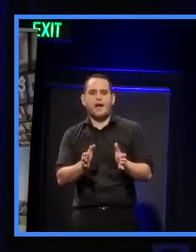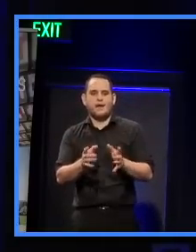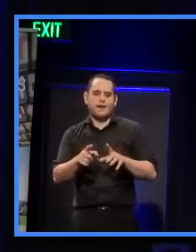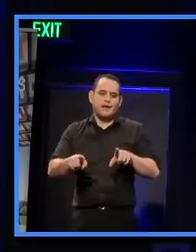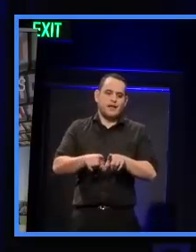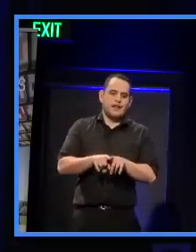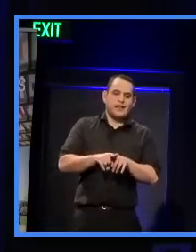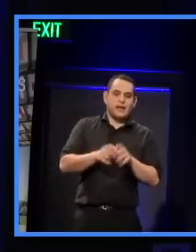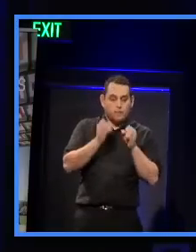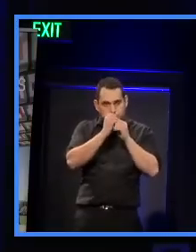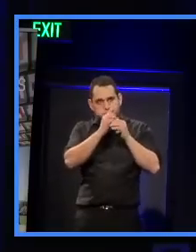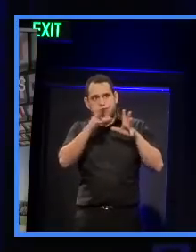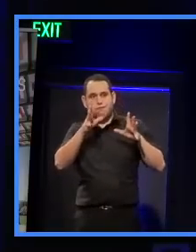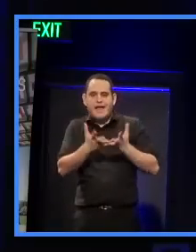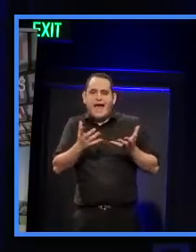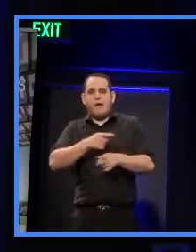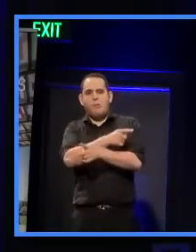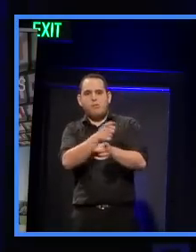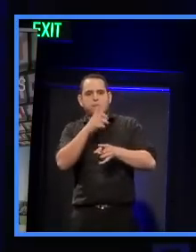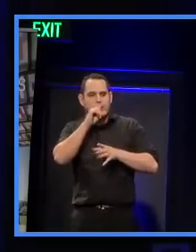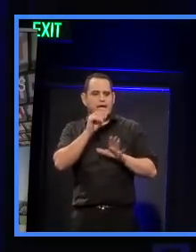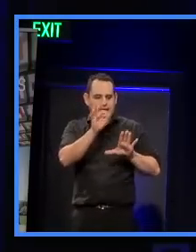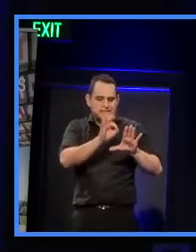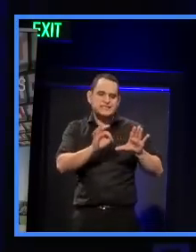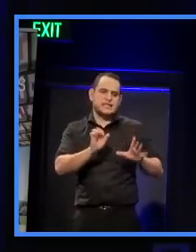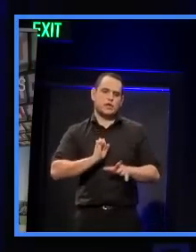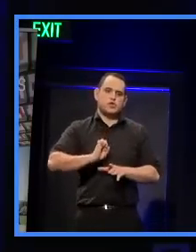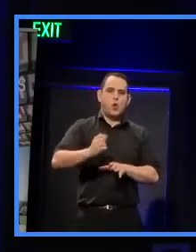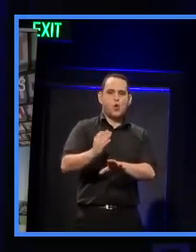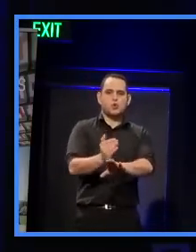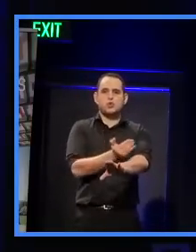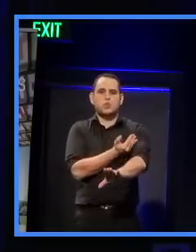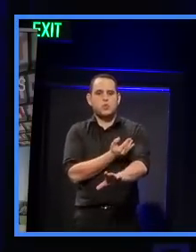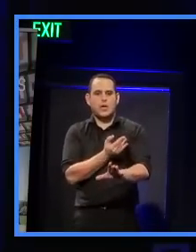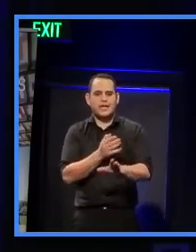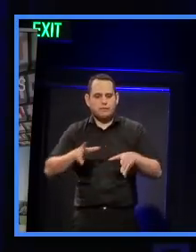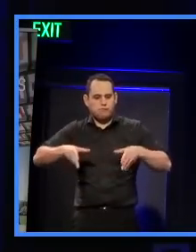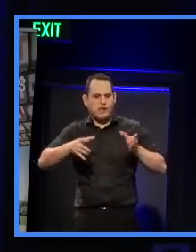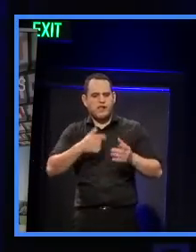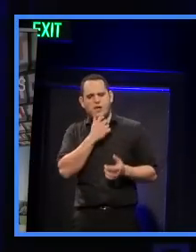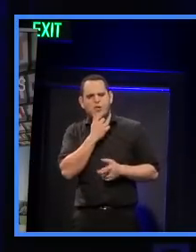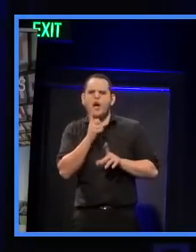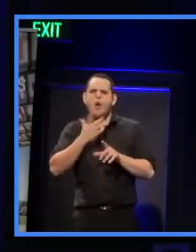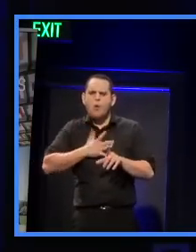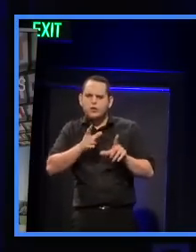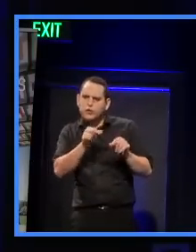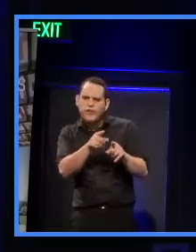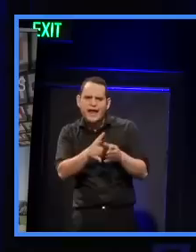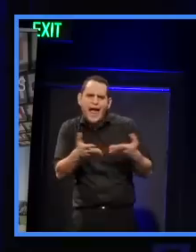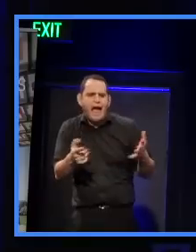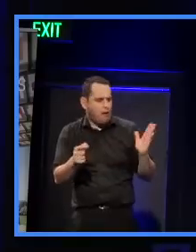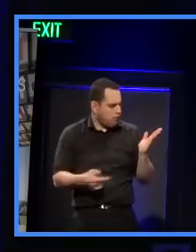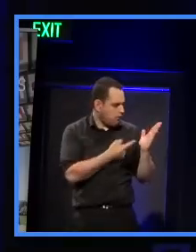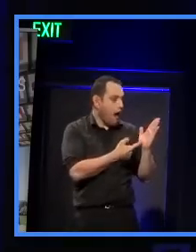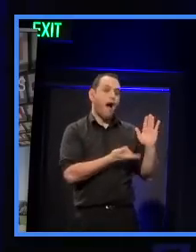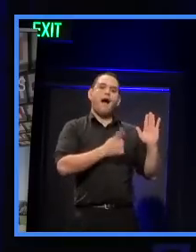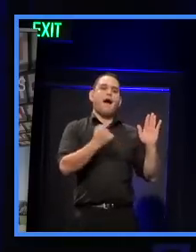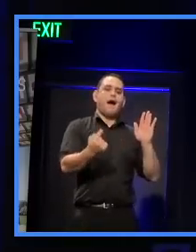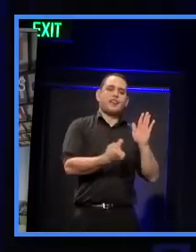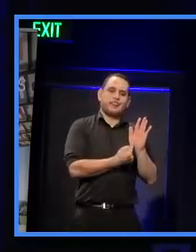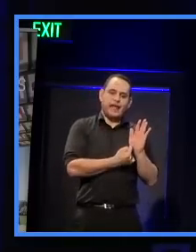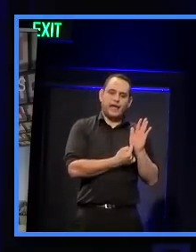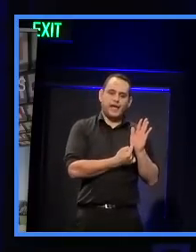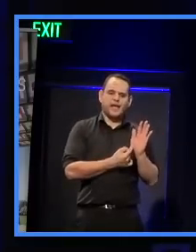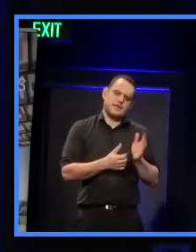New Zealand businesses and individuals, so that that gives everybody a repertoire and also a resume and a package of things which they can